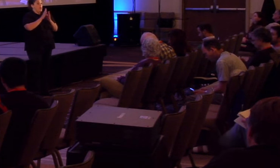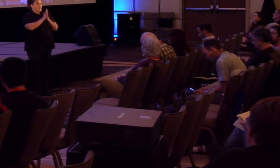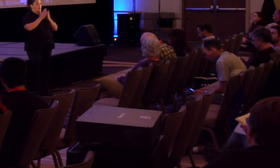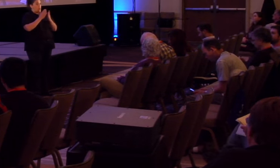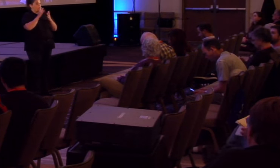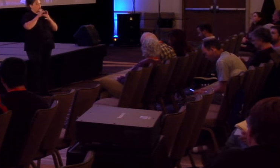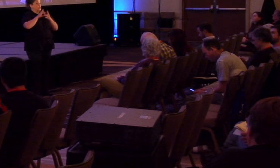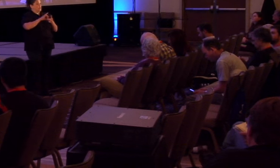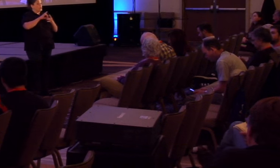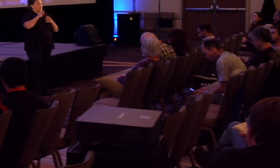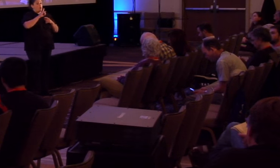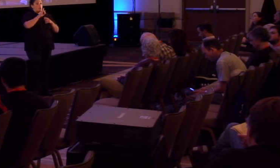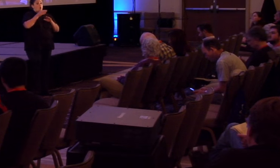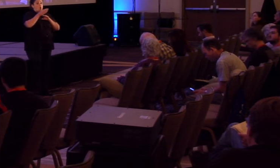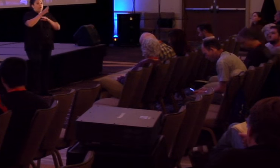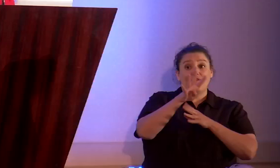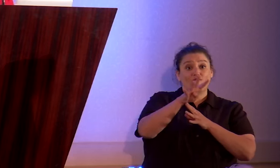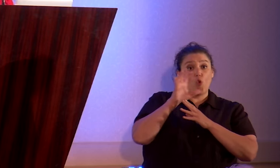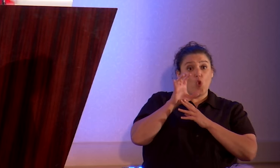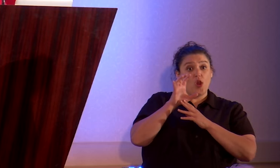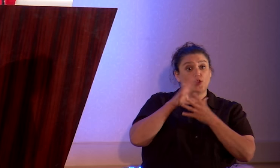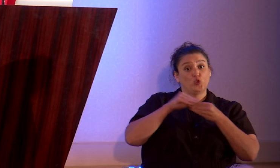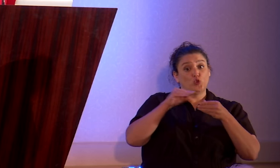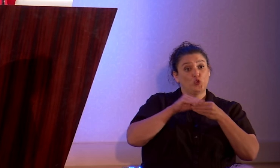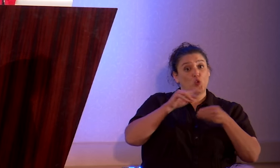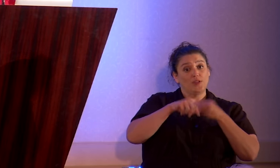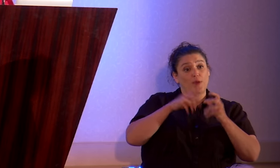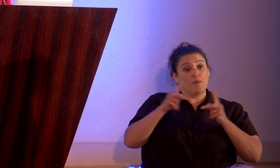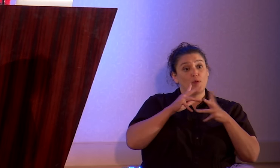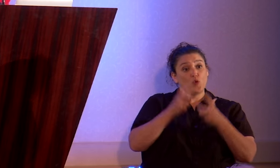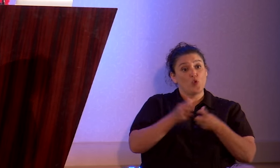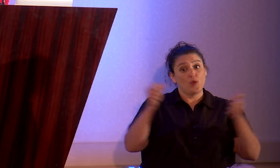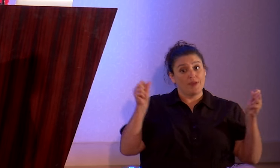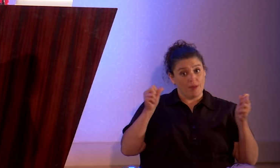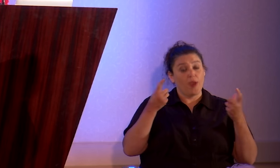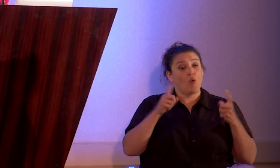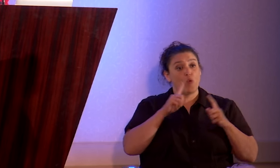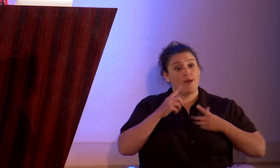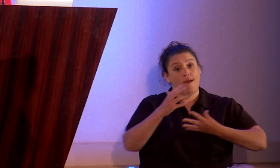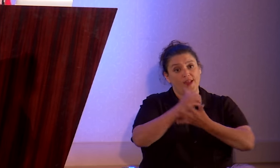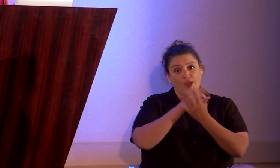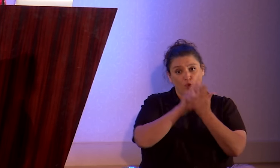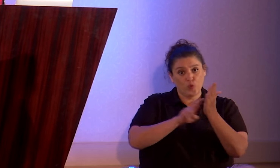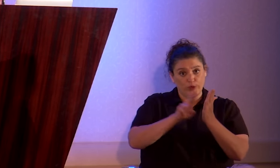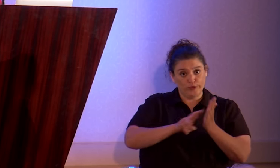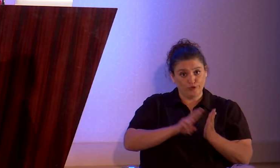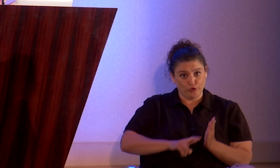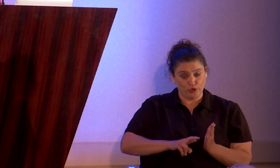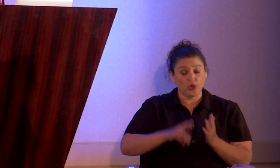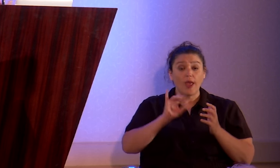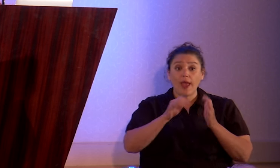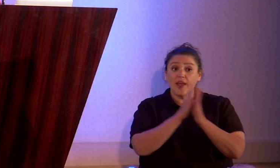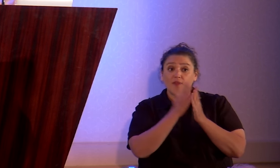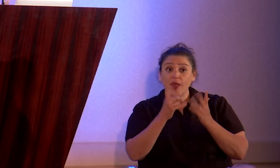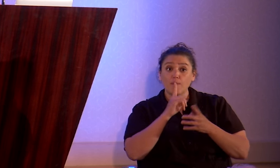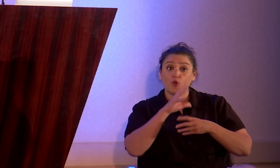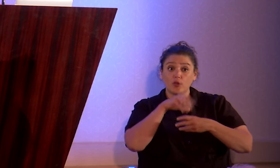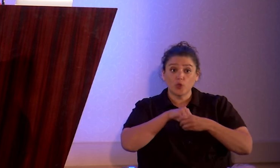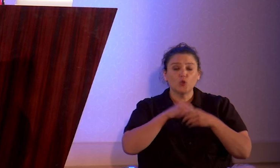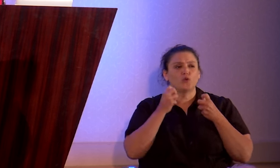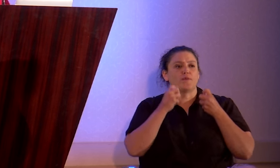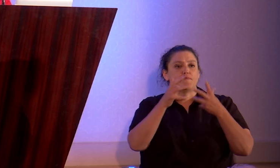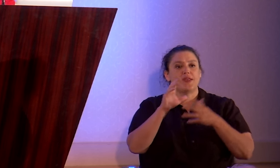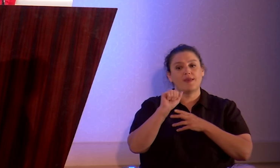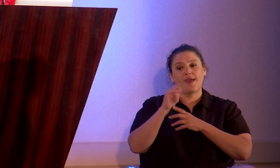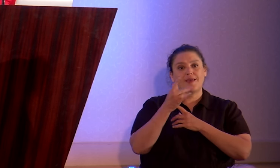over 400 coming out atheist stories that I gathered, you know, to do the research for it. And the book actually includes many of these atheist